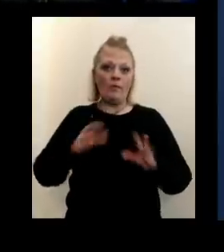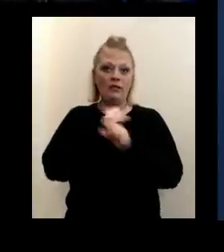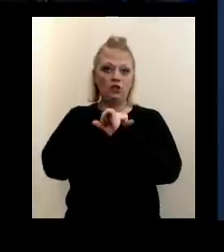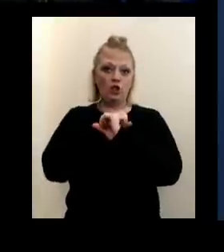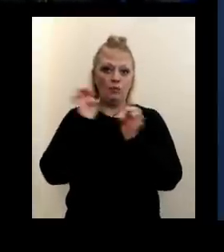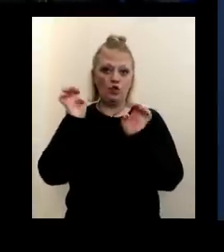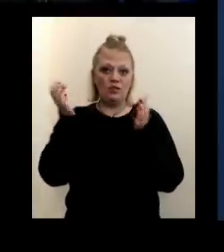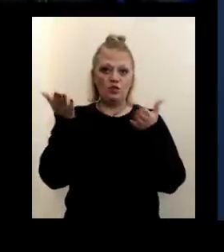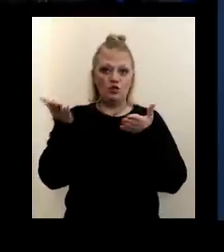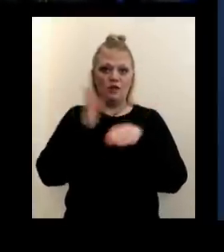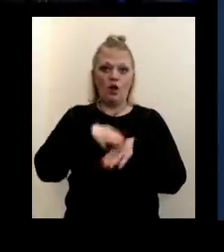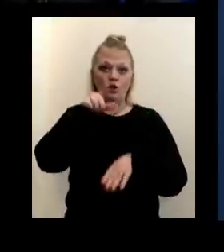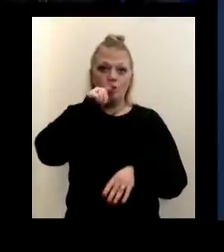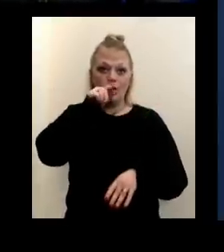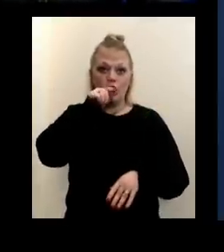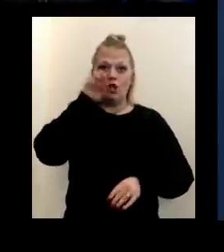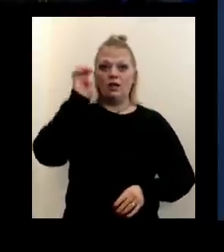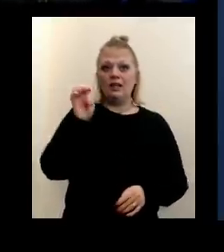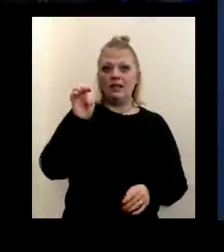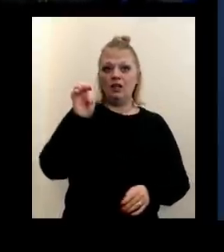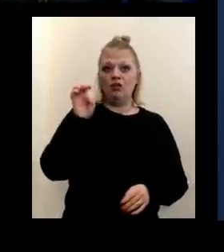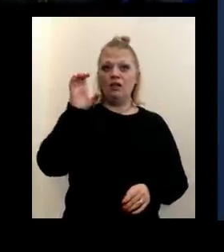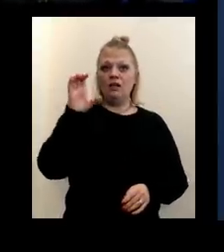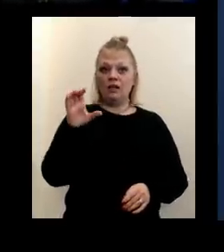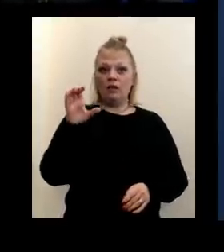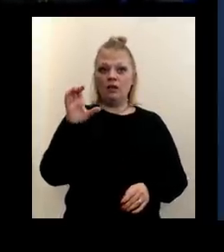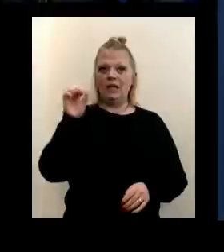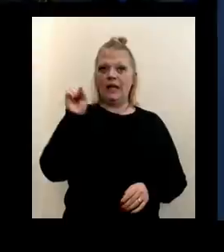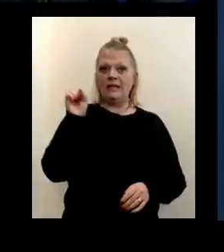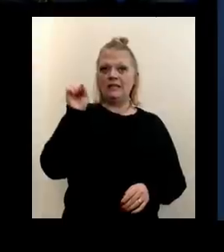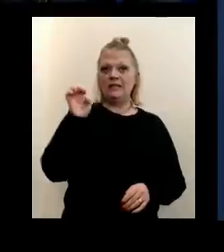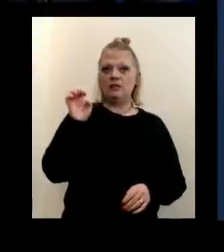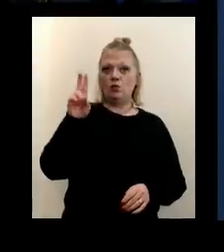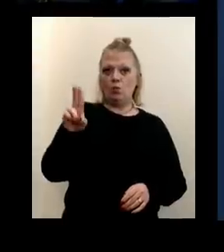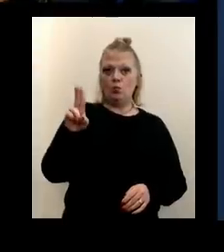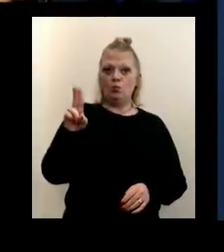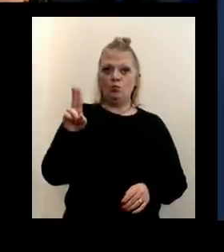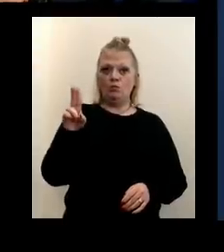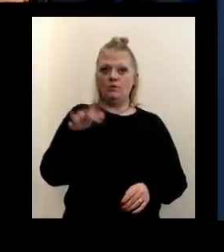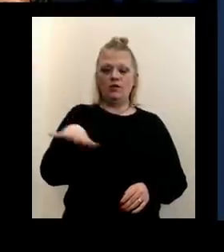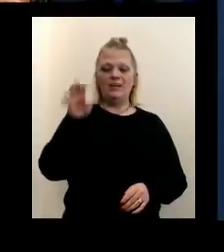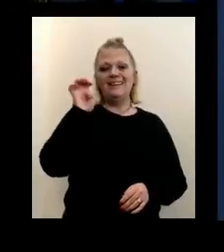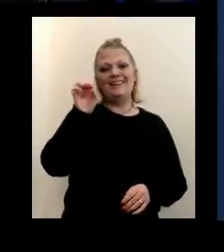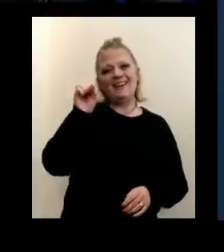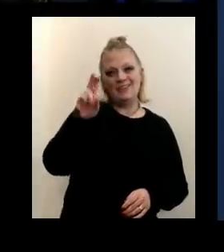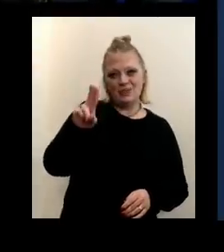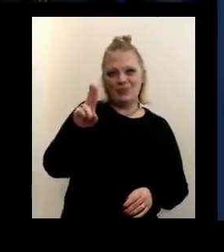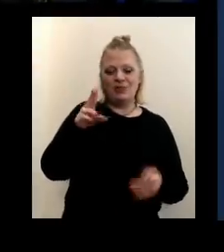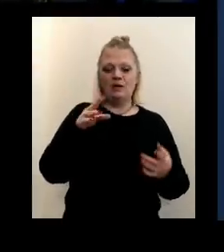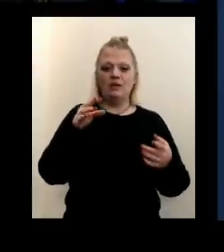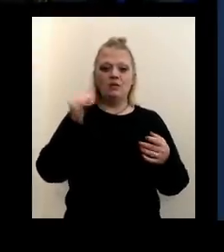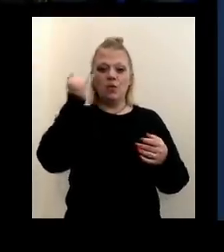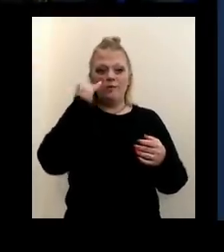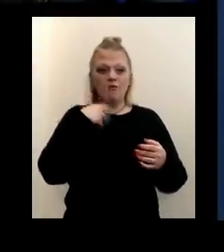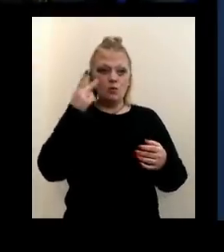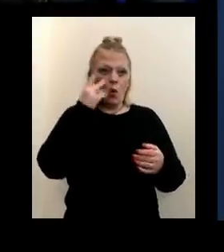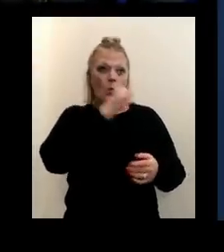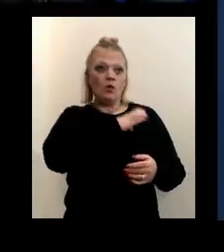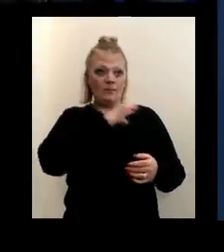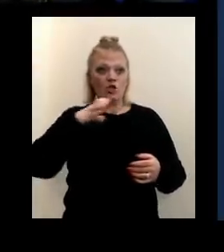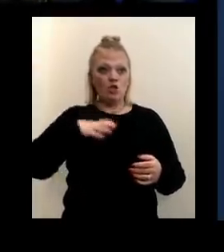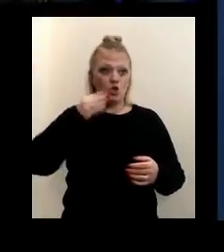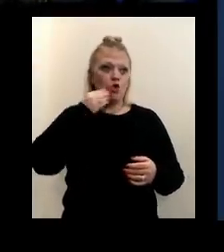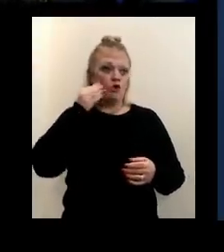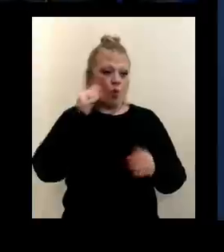Services on Twitter is Erie County ESU. So if you see something that purports to be the Commissioner of Homeland